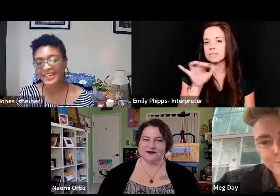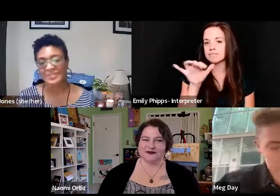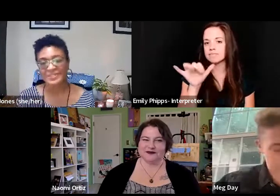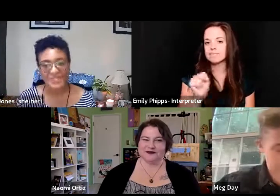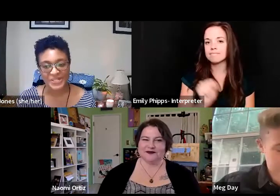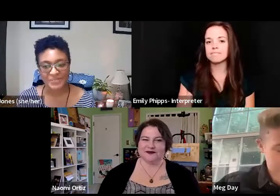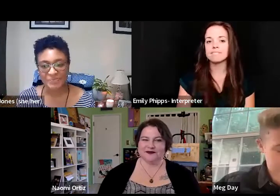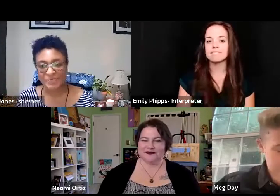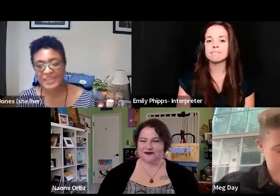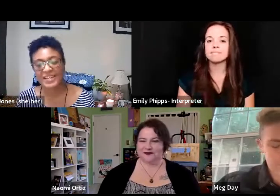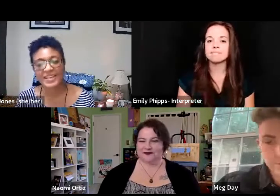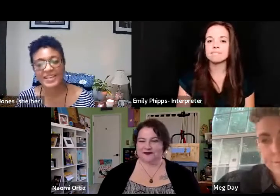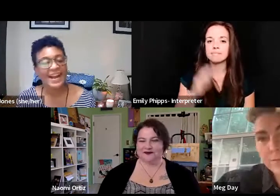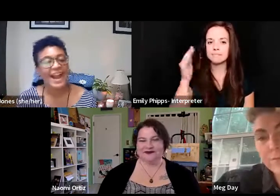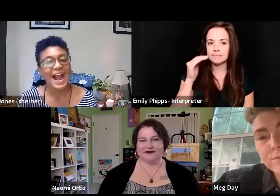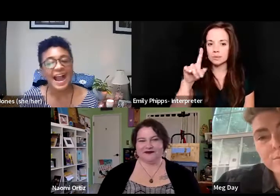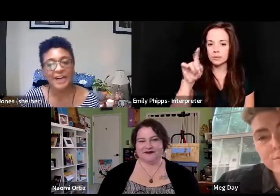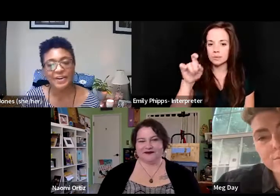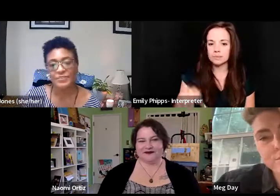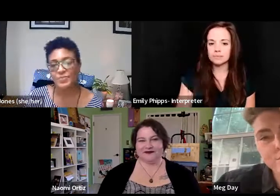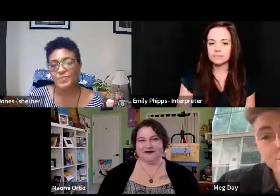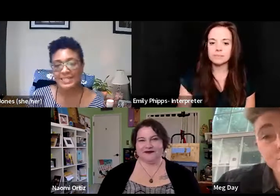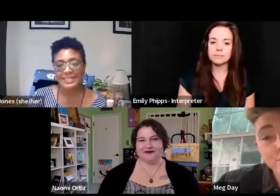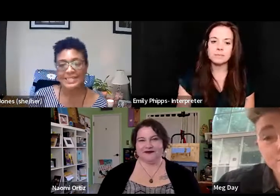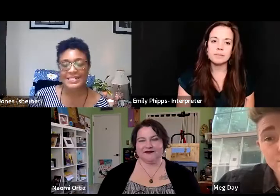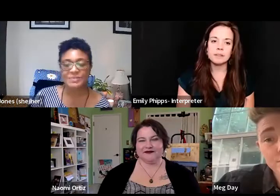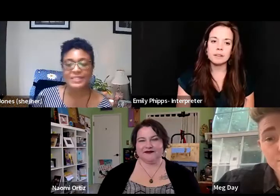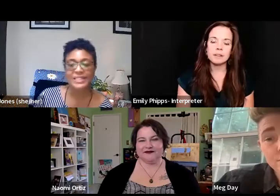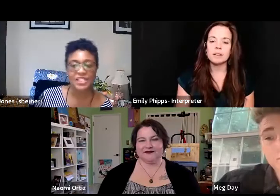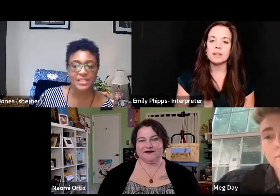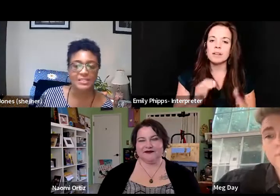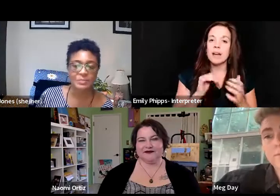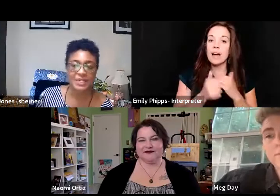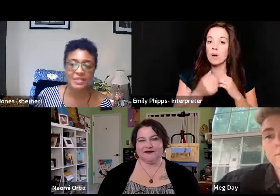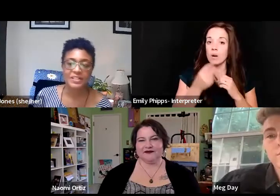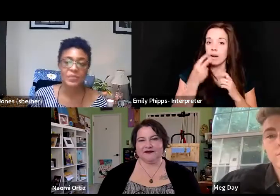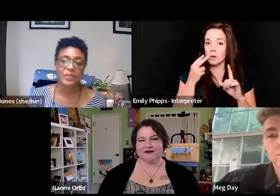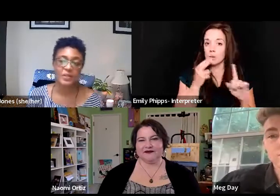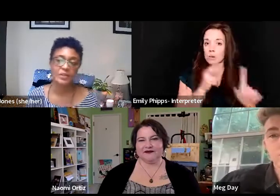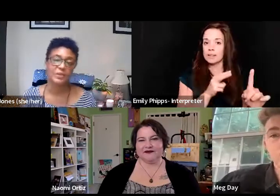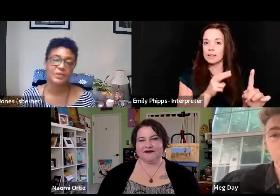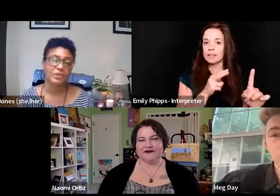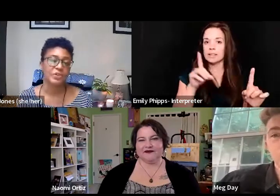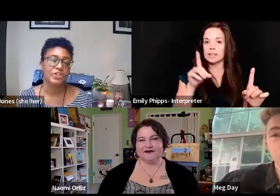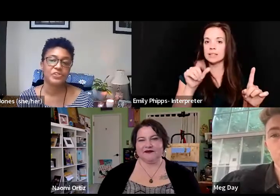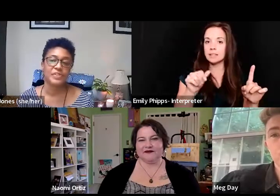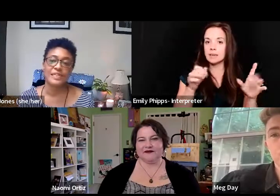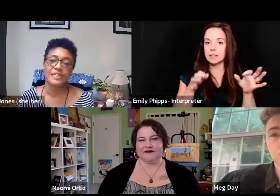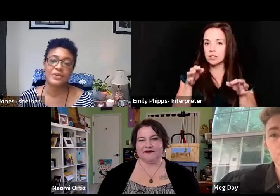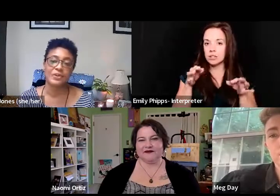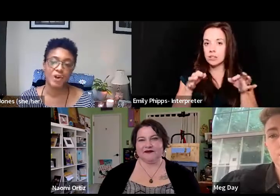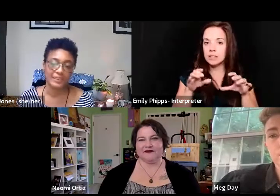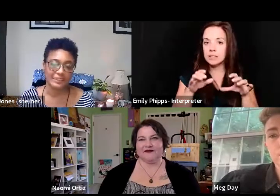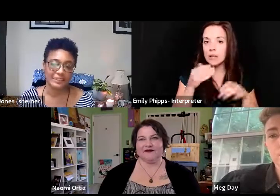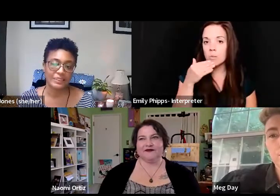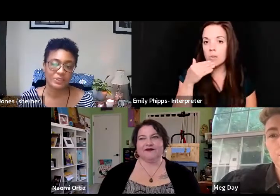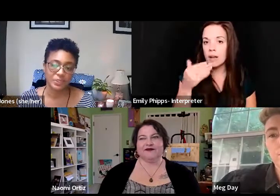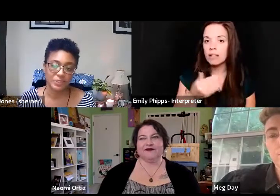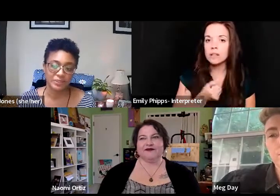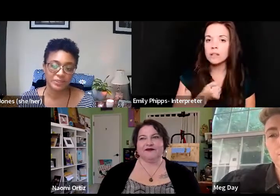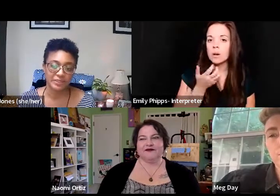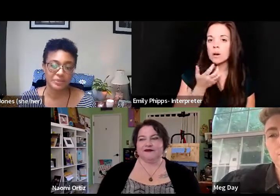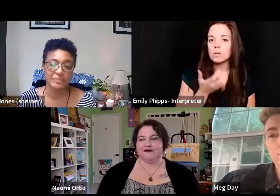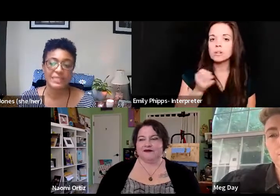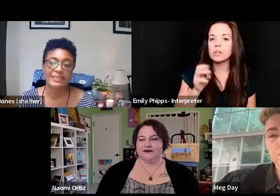Next question. How have you witnessed disability justice being done well in the poetry or artistic